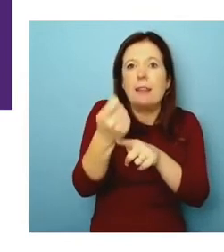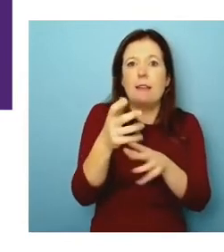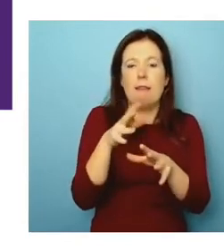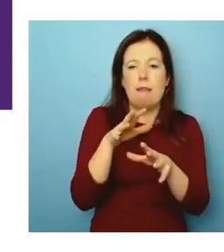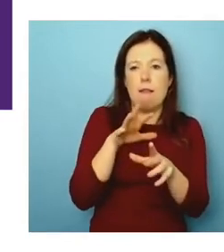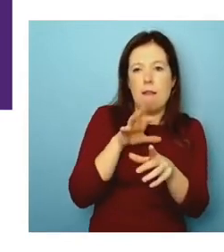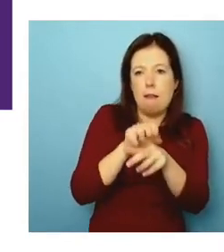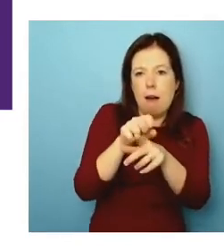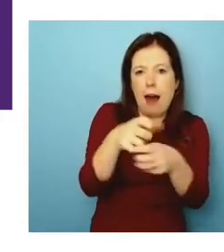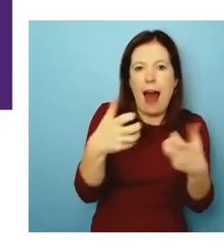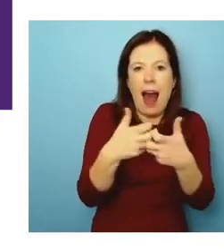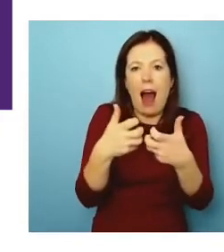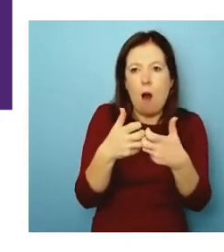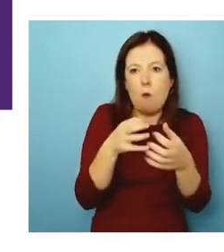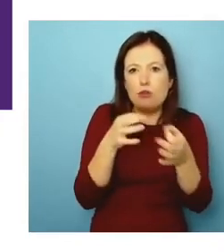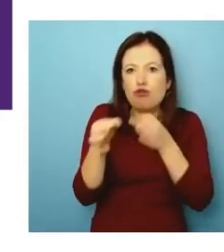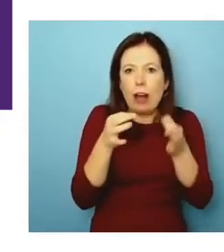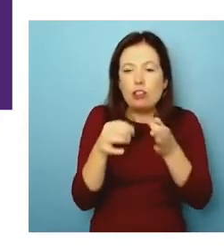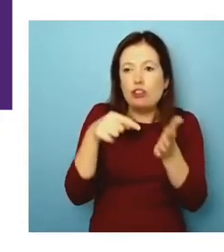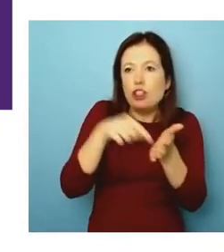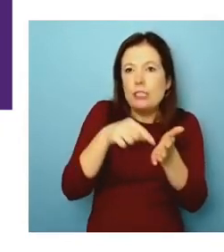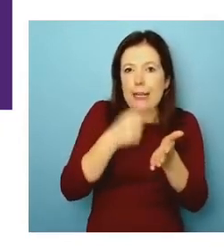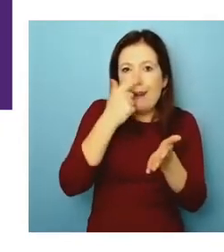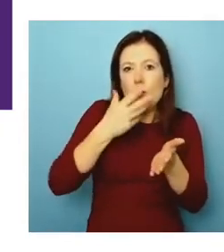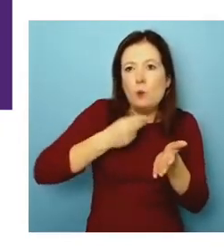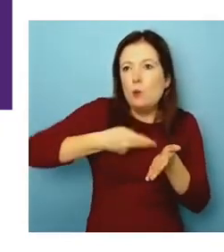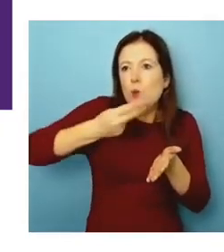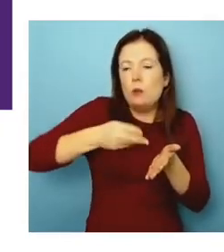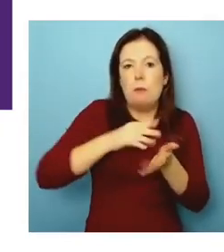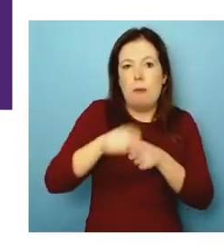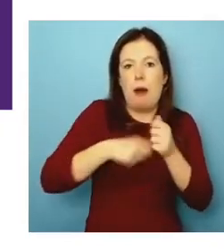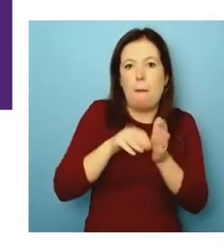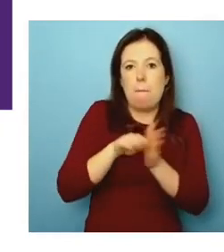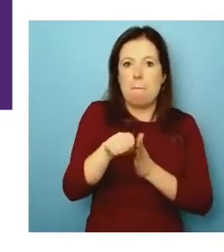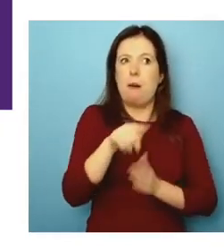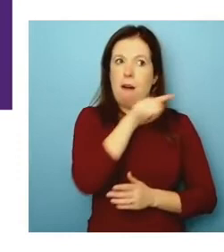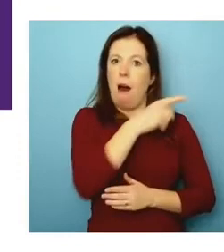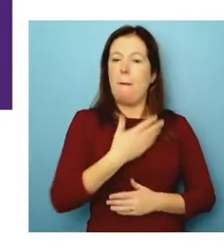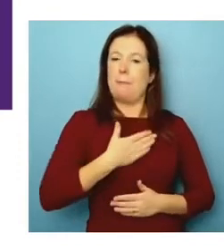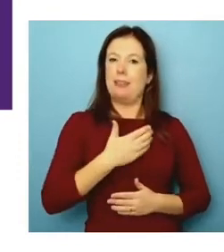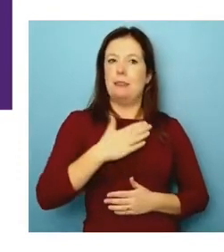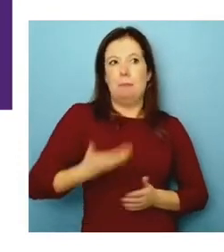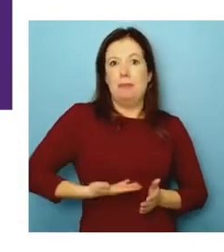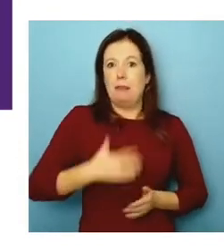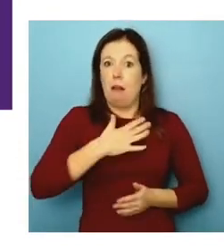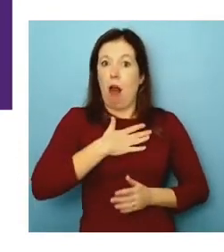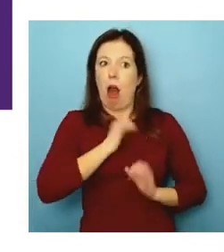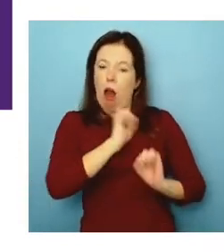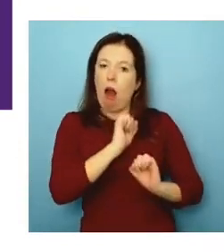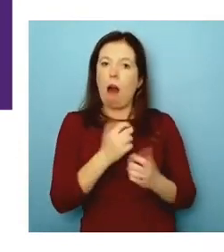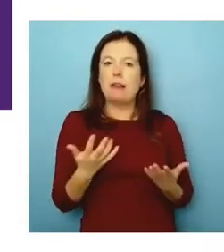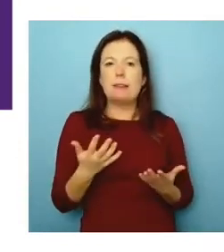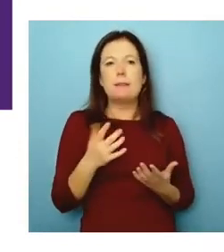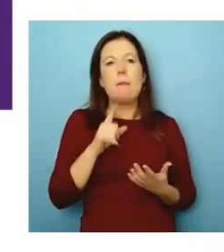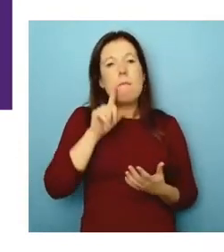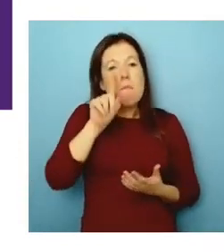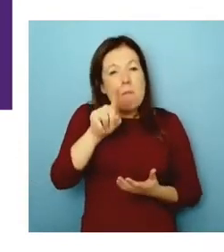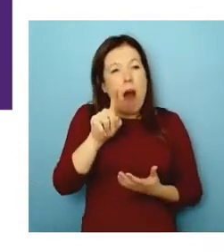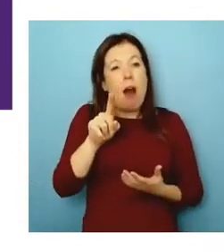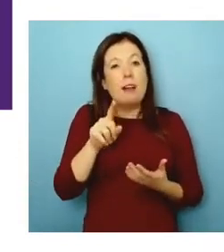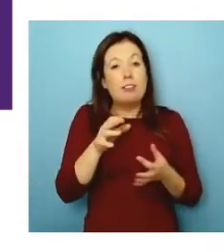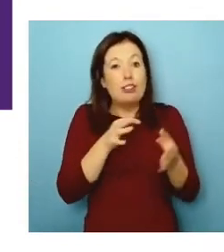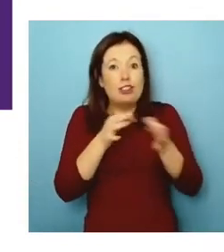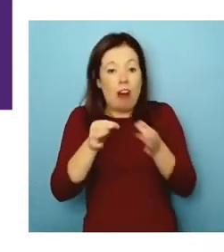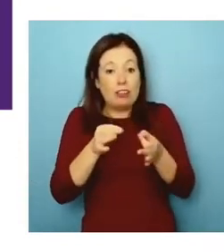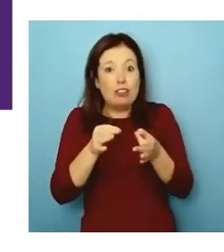there's a sound strategy, repeatable strategy. They love it. Um, but it takes 10, 15 years sometimes for these strategies